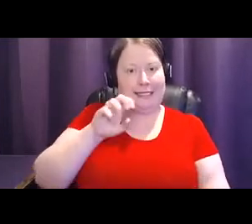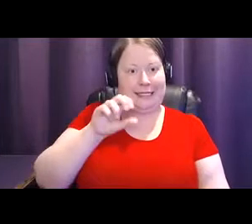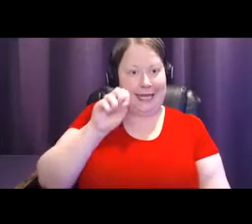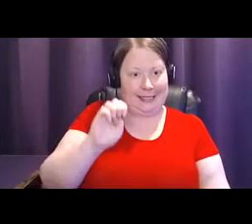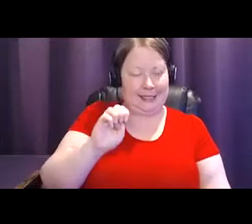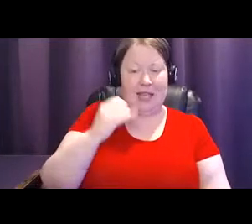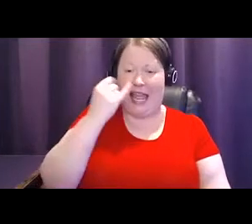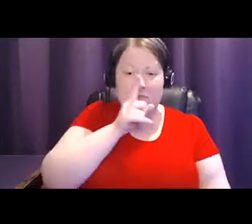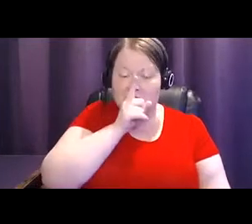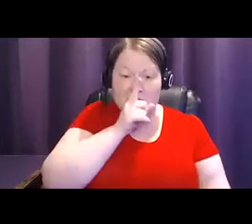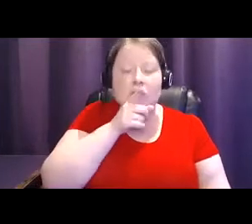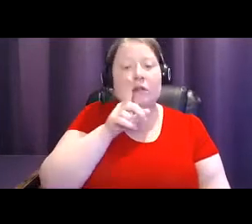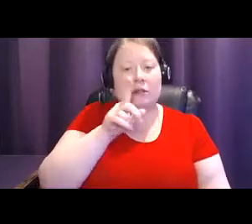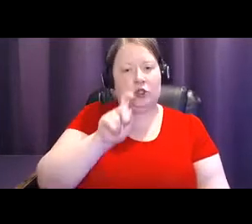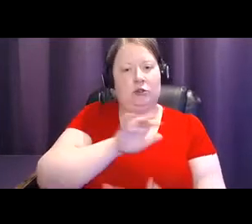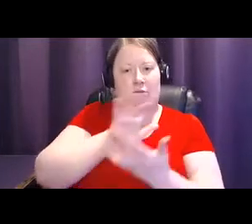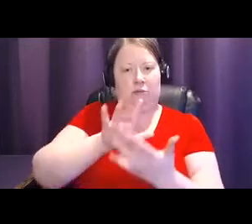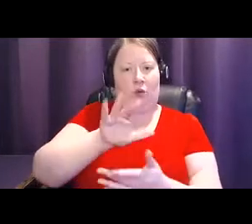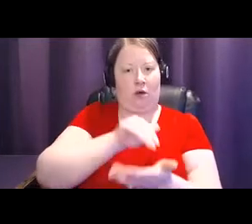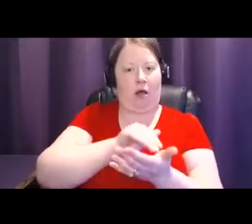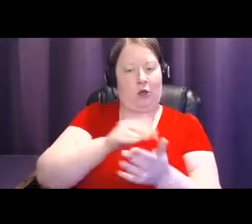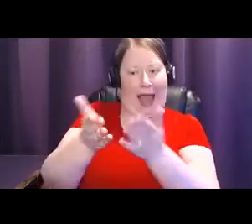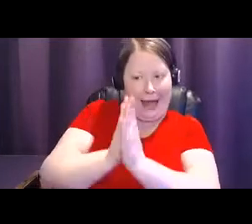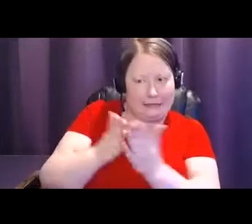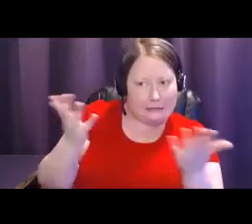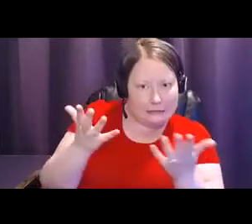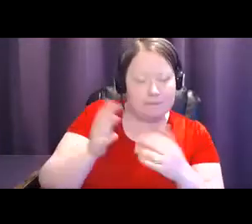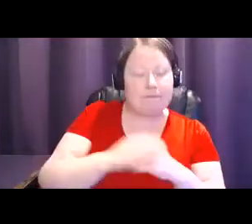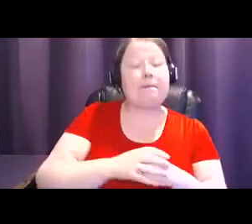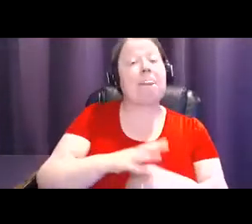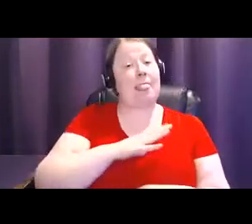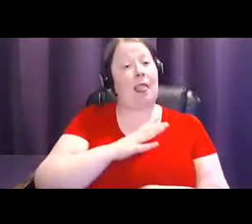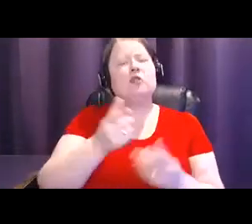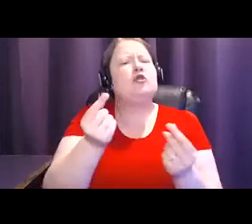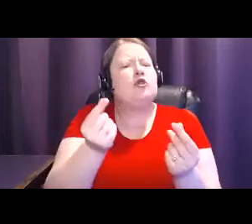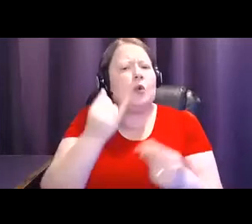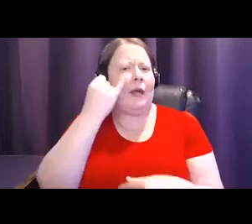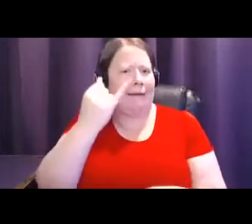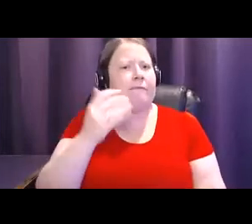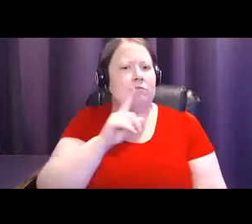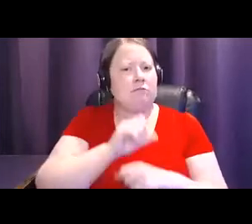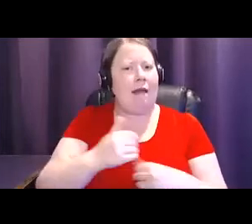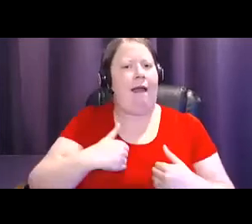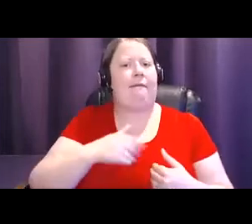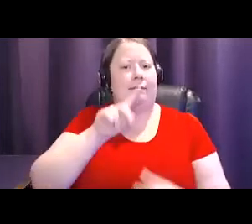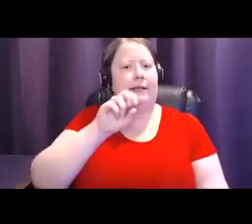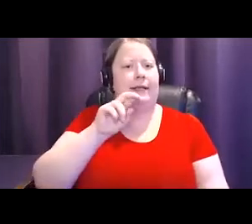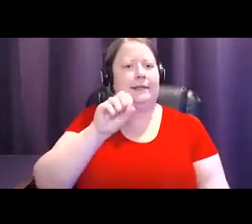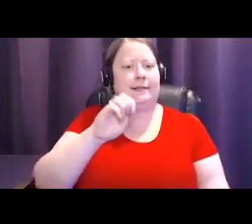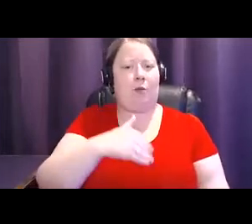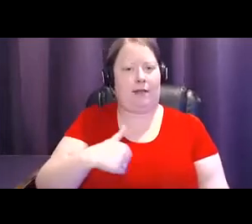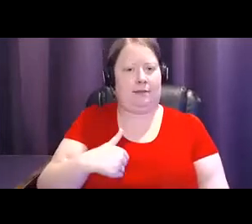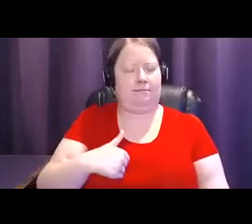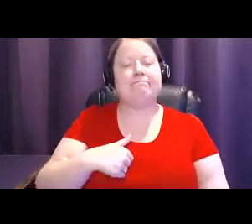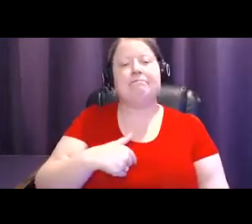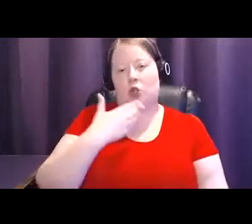and ask. So what can you do if you have dense breasts? Great news. You can ask for an ultrasound. It's not